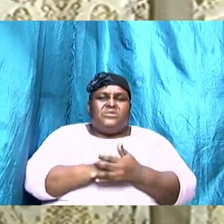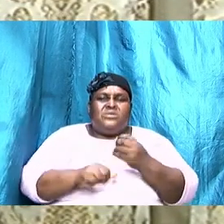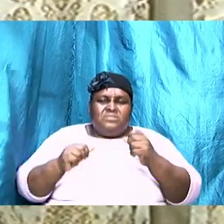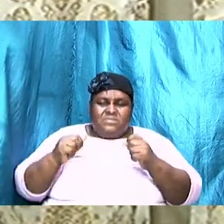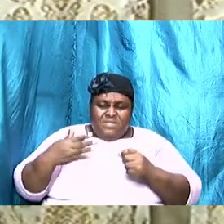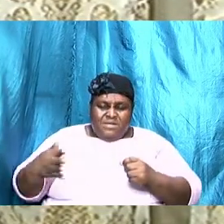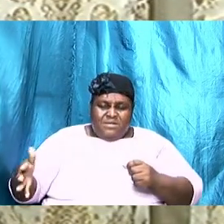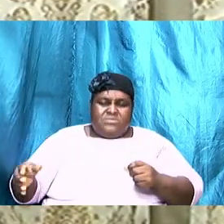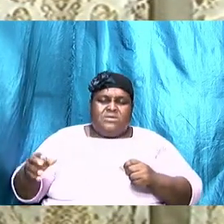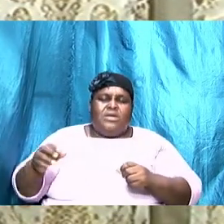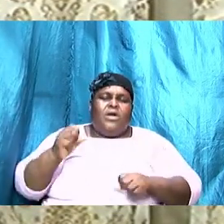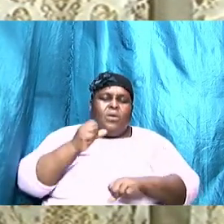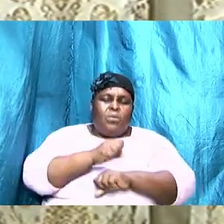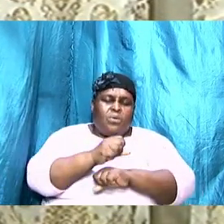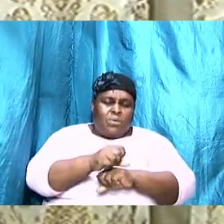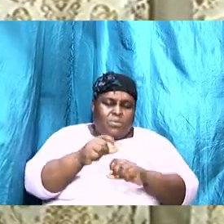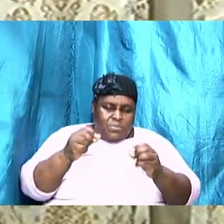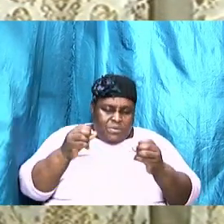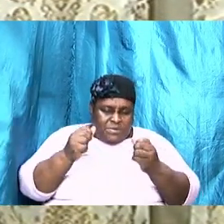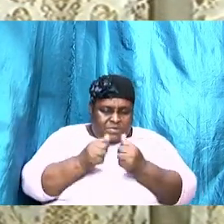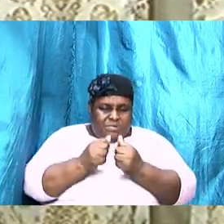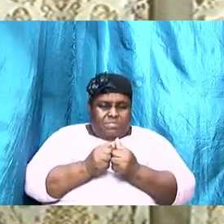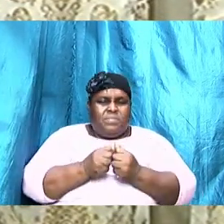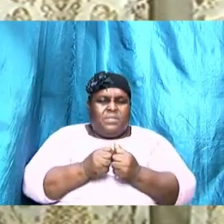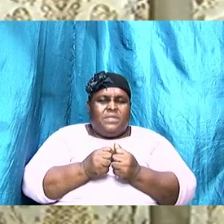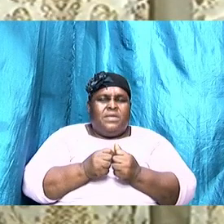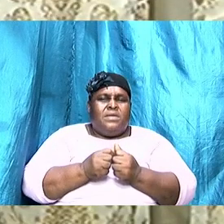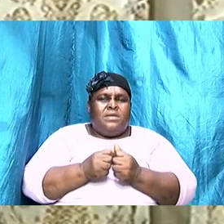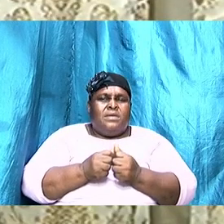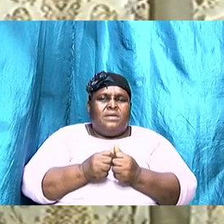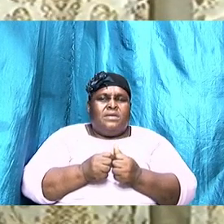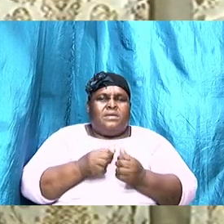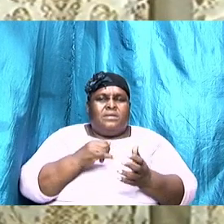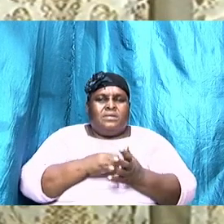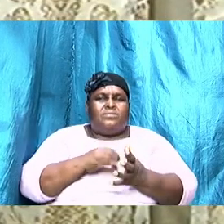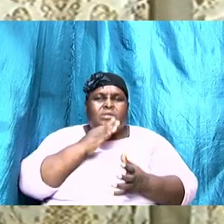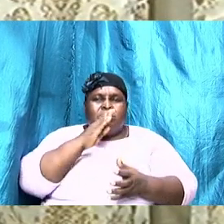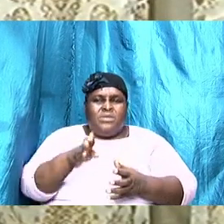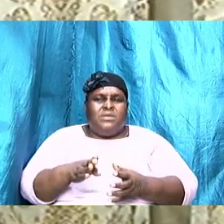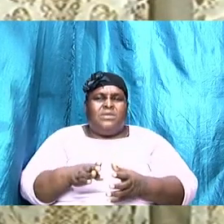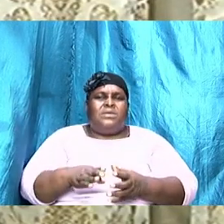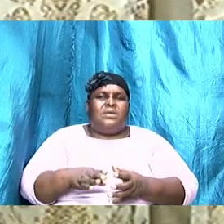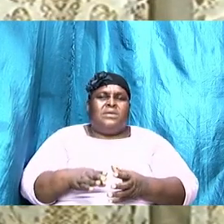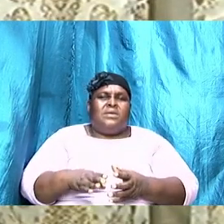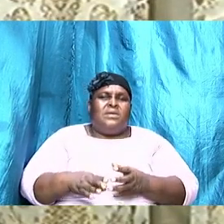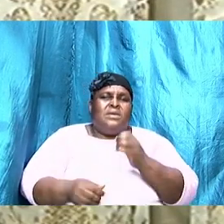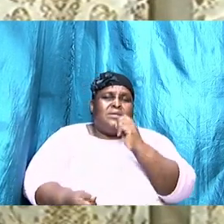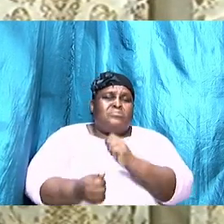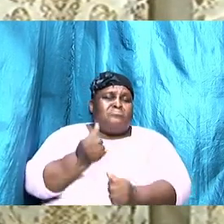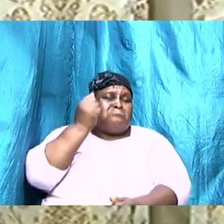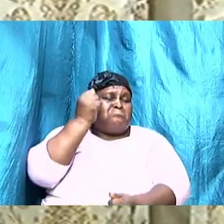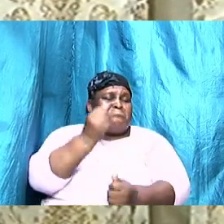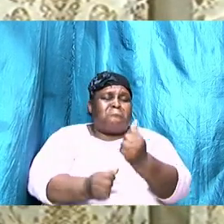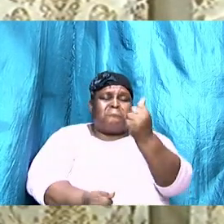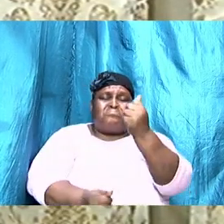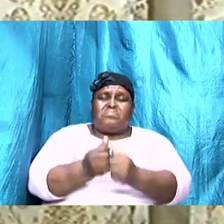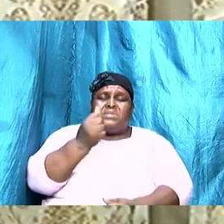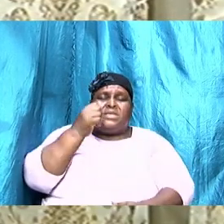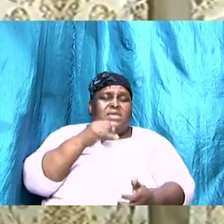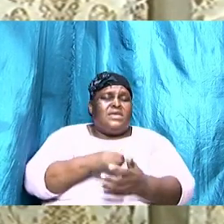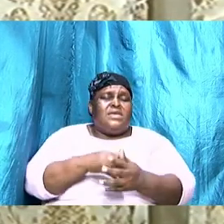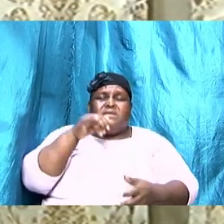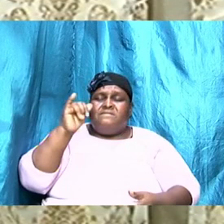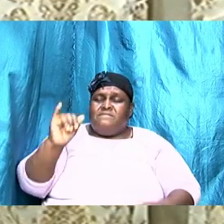some things we can work around yes but it will be a perennial disaster if that